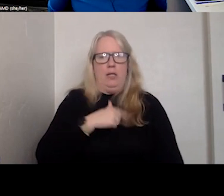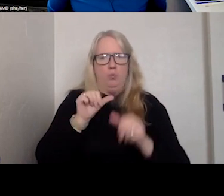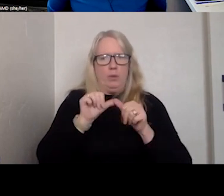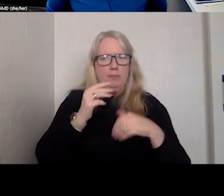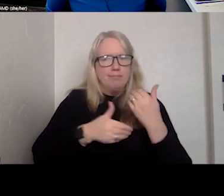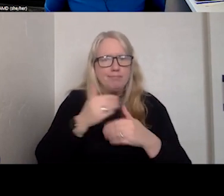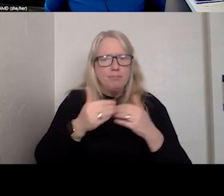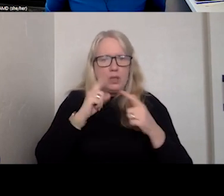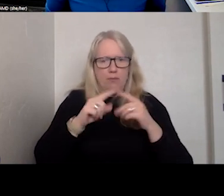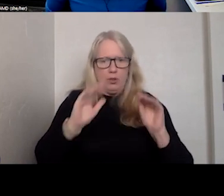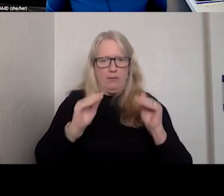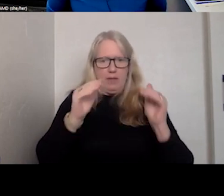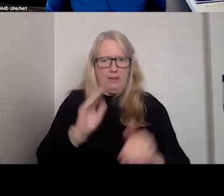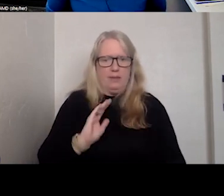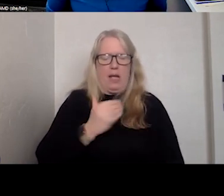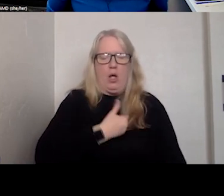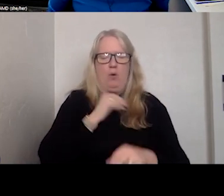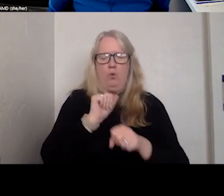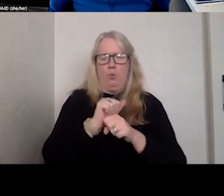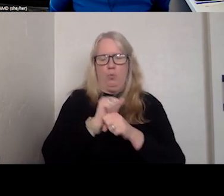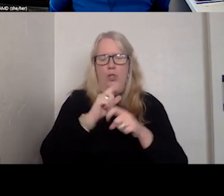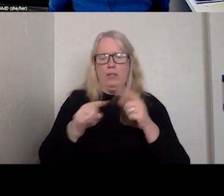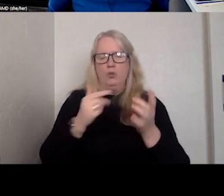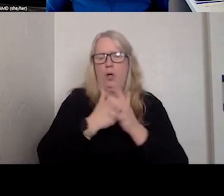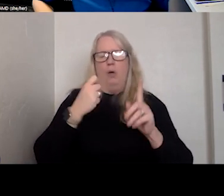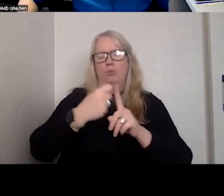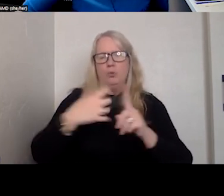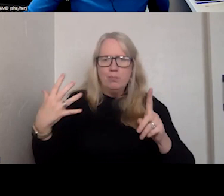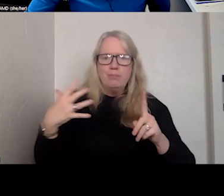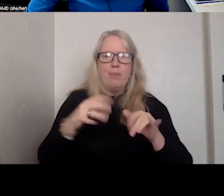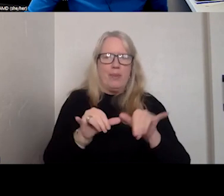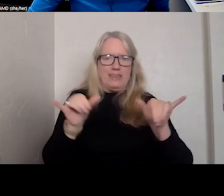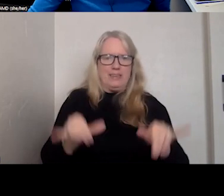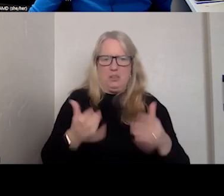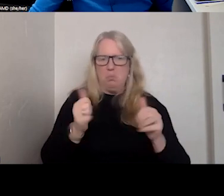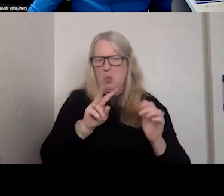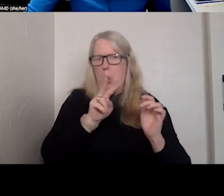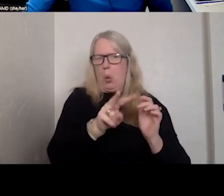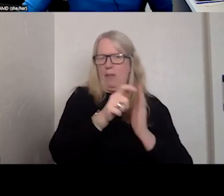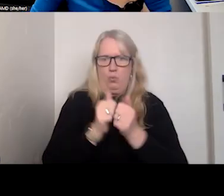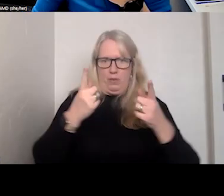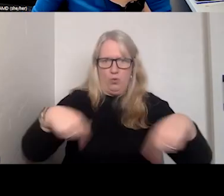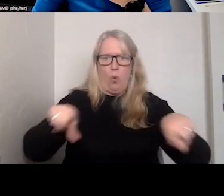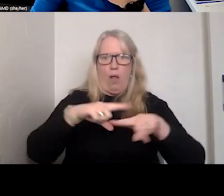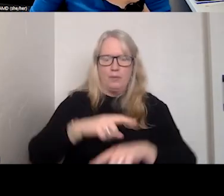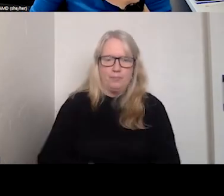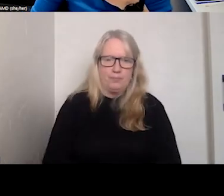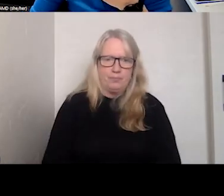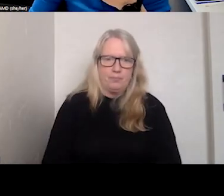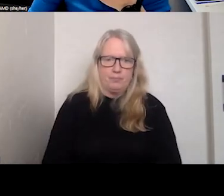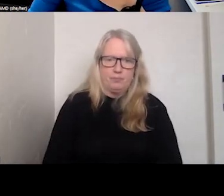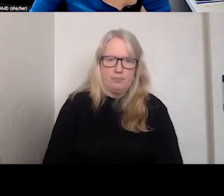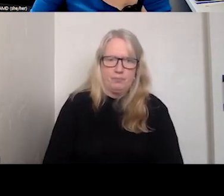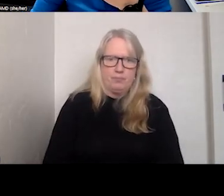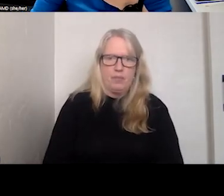and advance the work of the building out the crisis system. So encourage you all to take a look at that article as well. The quote for this